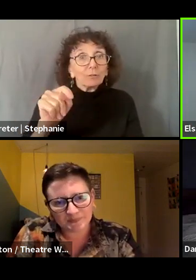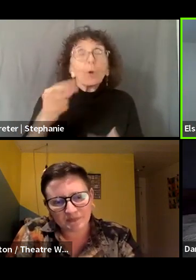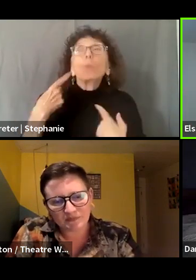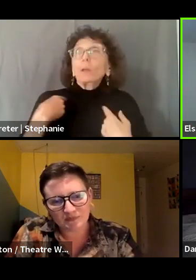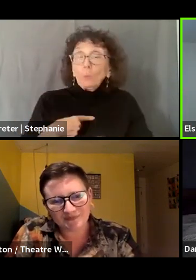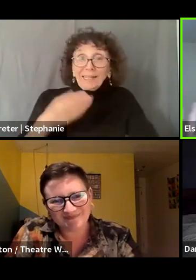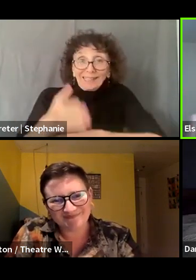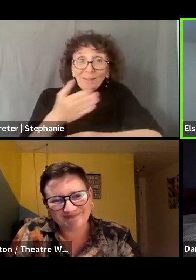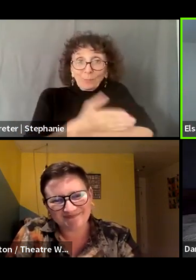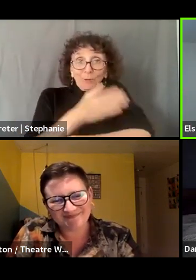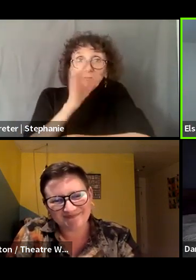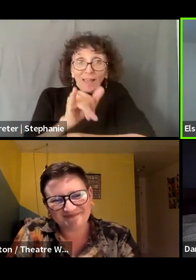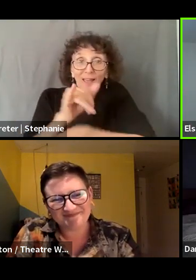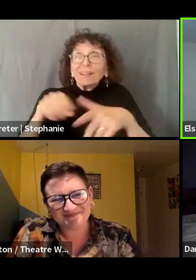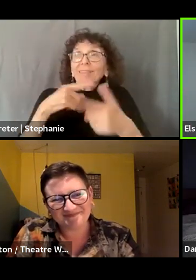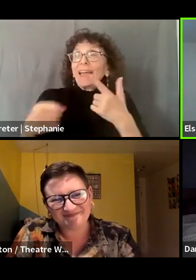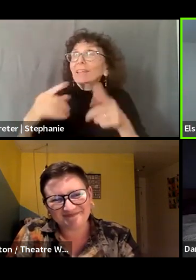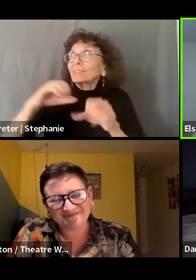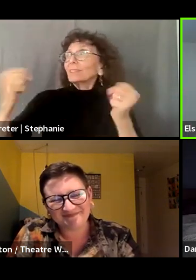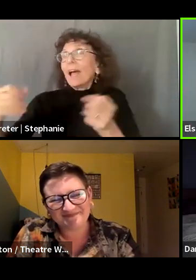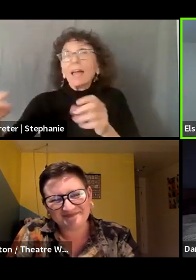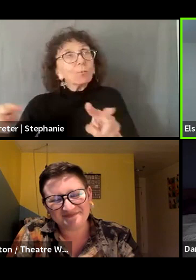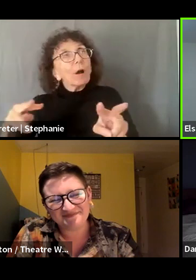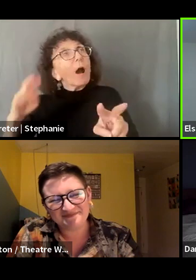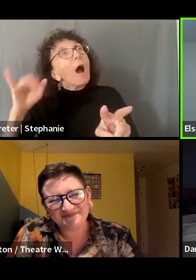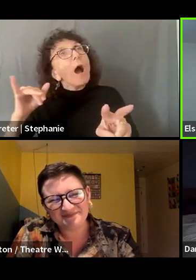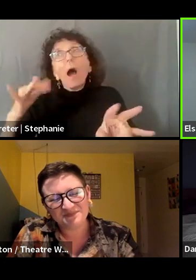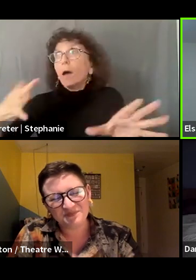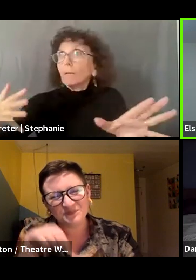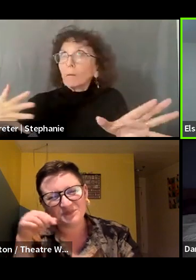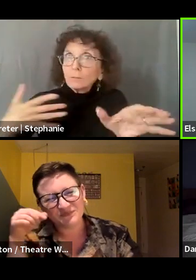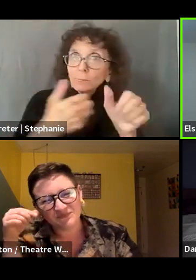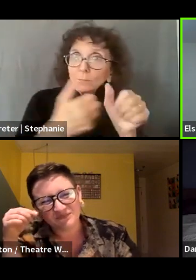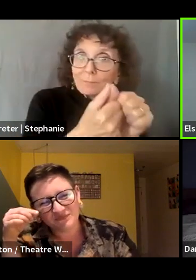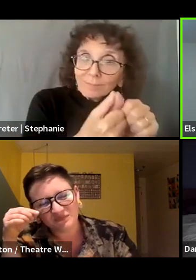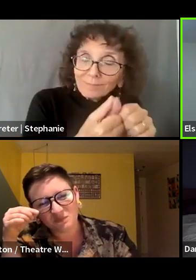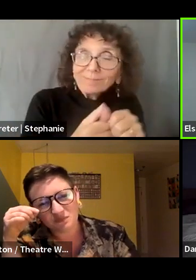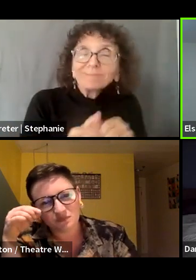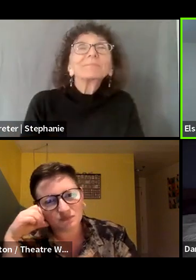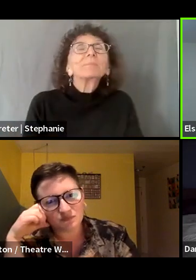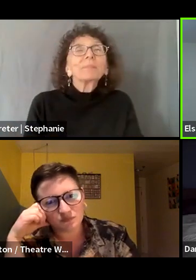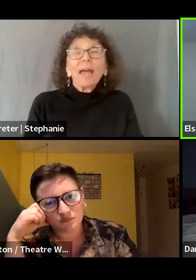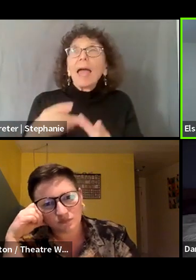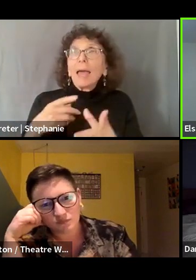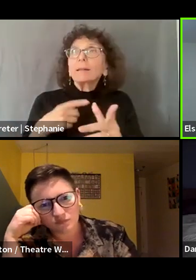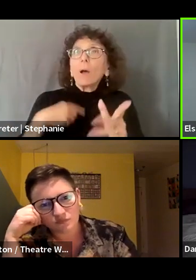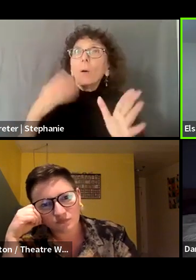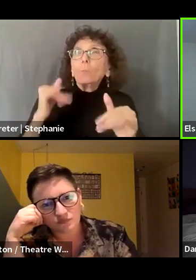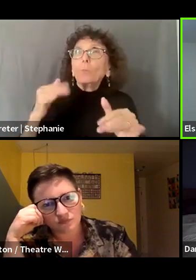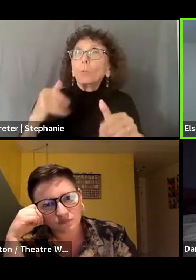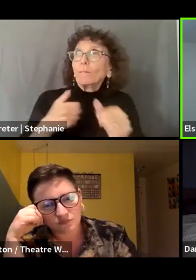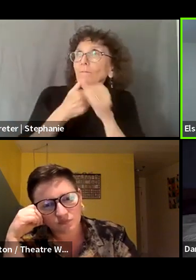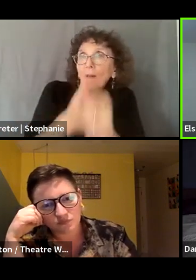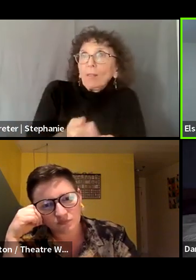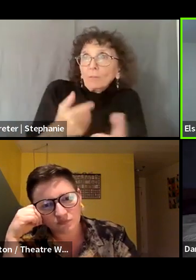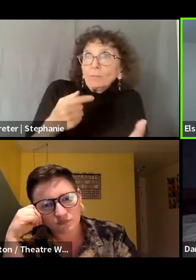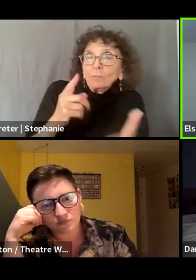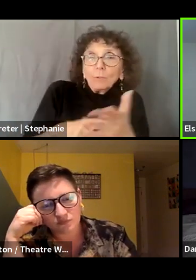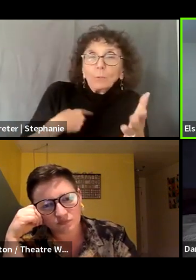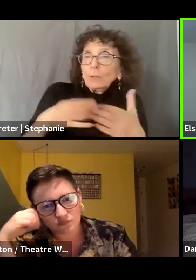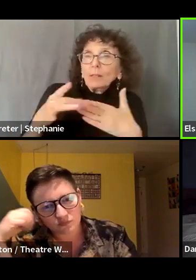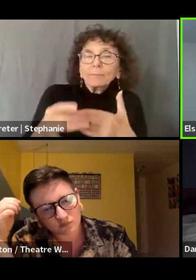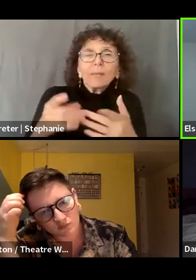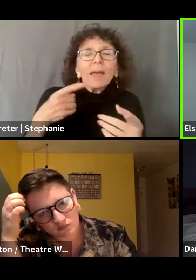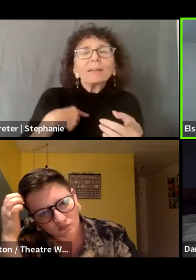will, uh, catch up and take, you know, pace with us. Um, and I also think, you know, I, I definitely understand and respect